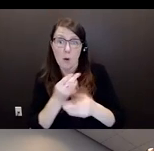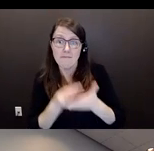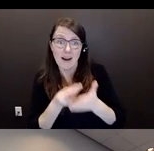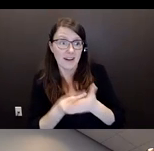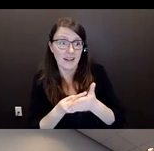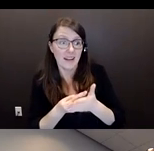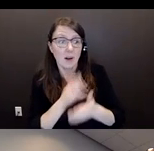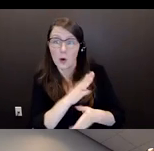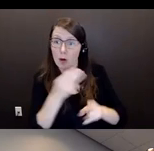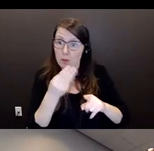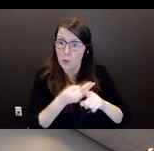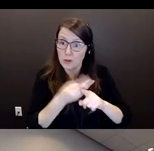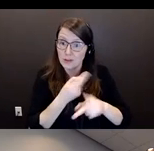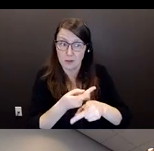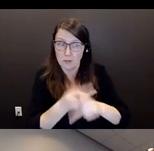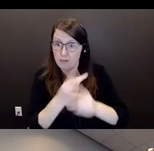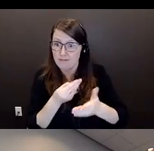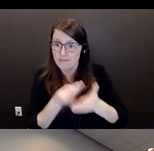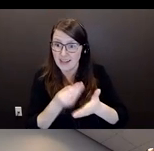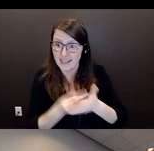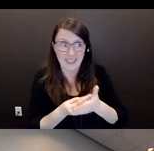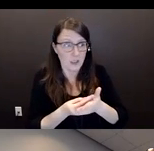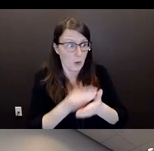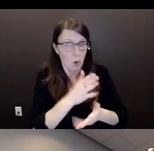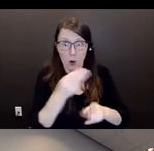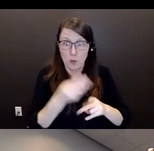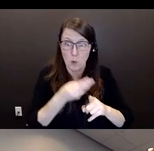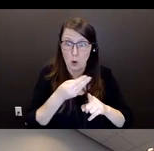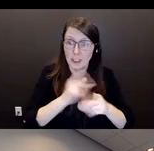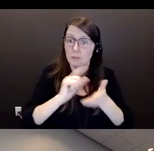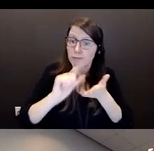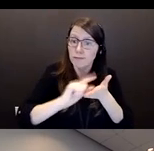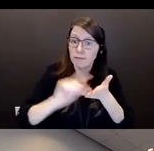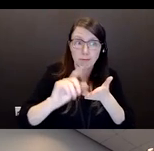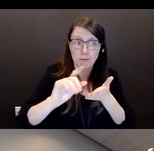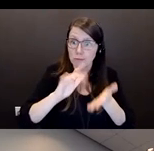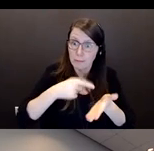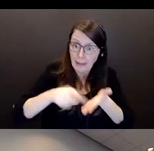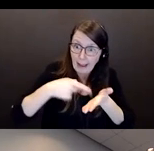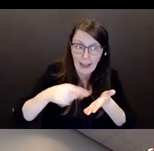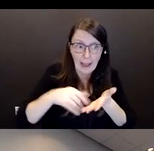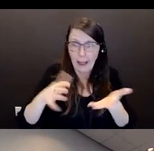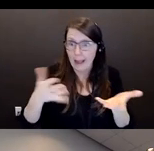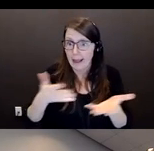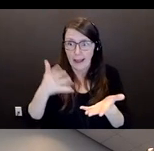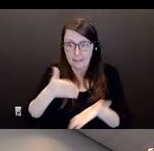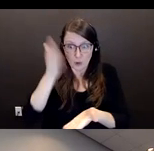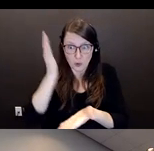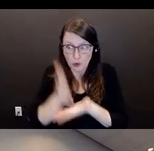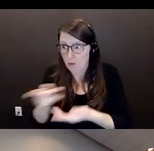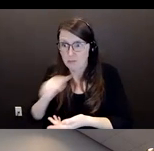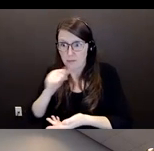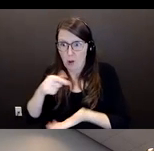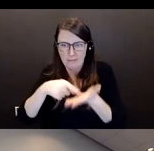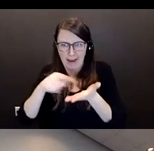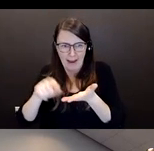Again, she had to realize that these friends, these people that were so important to her, and the little boy that came with them, was not their